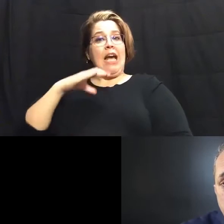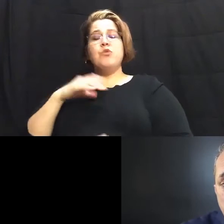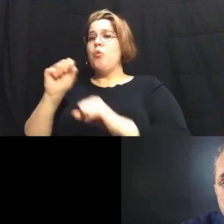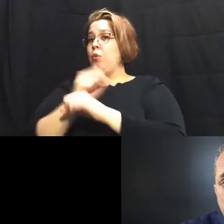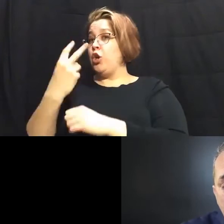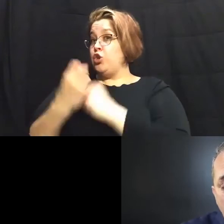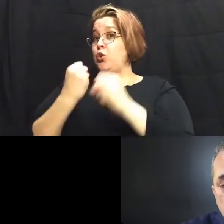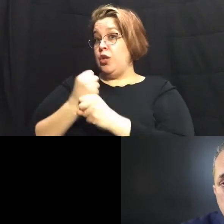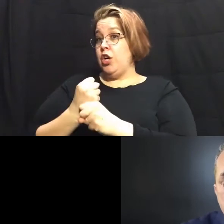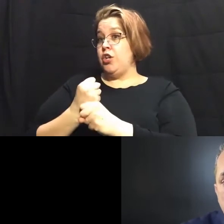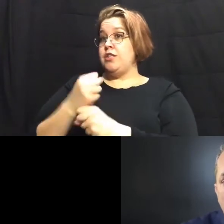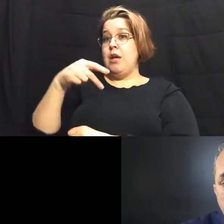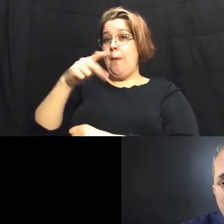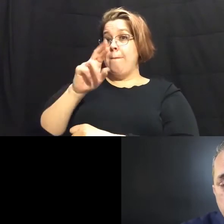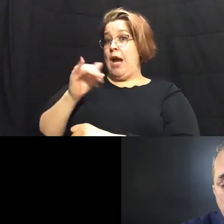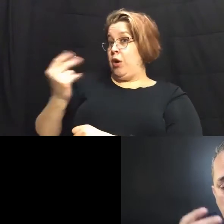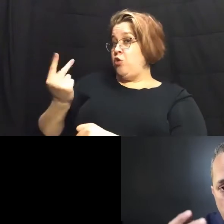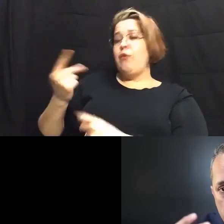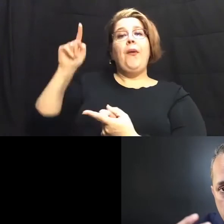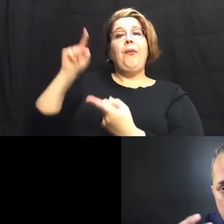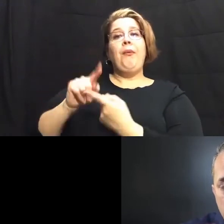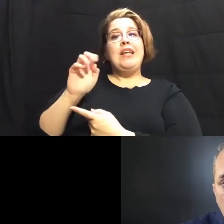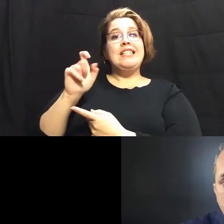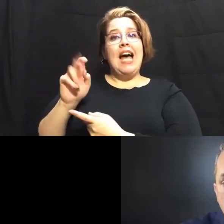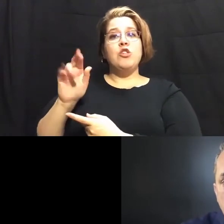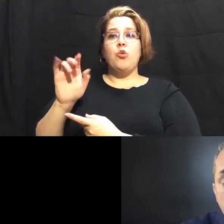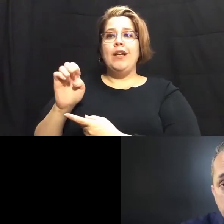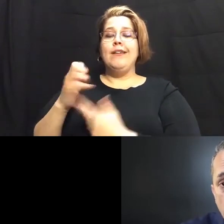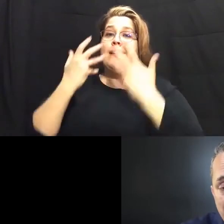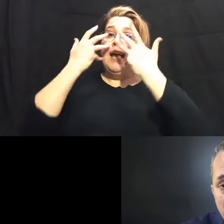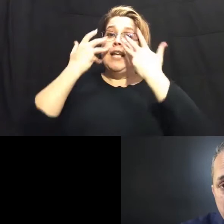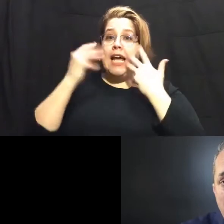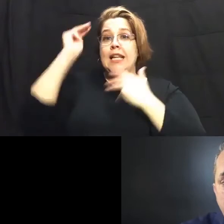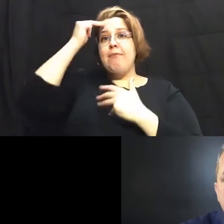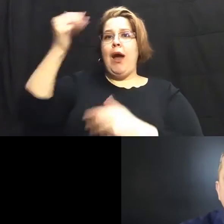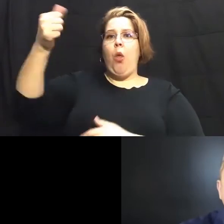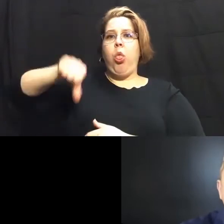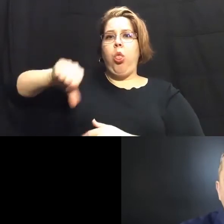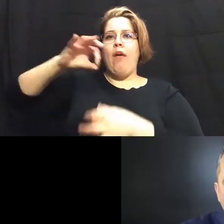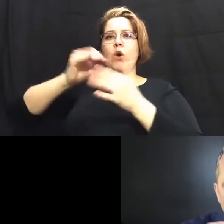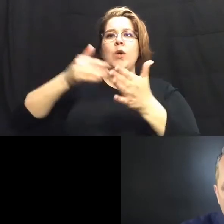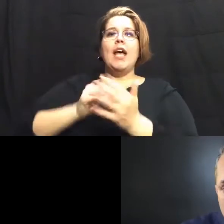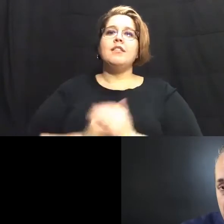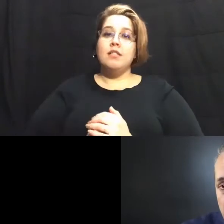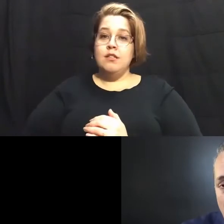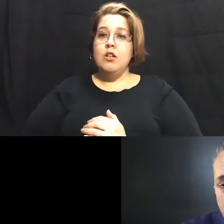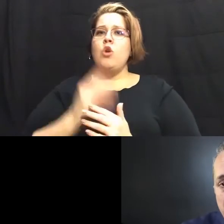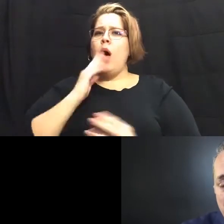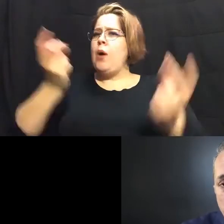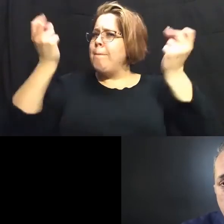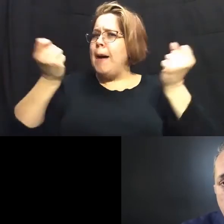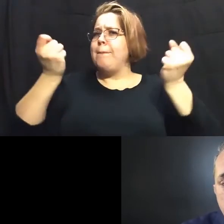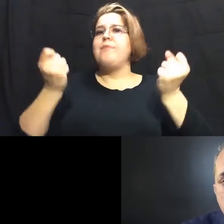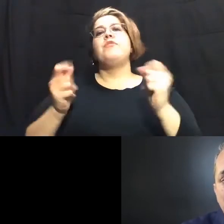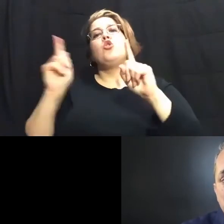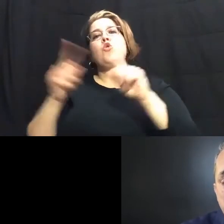councilman clayton perry and i to reduce the property tax rate unfortunately mayor ron nuremberg did vote against that um so i would immediately go to property tax